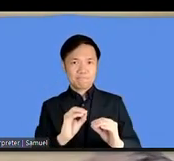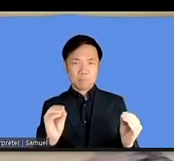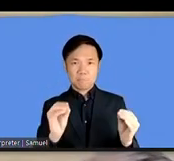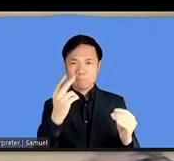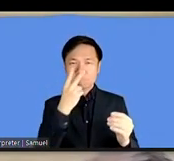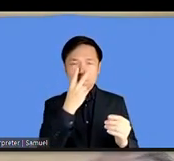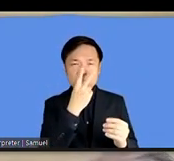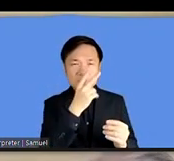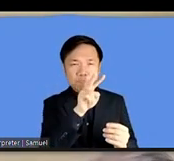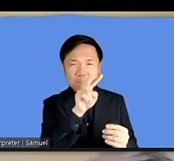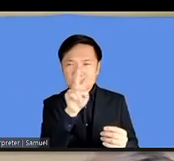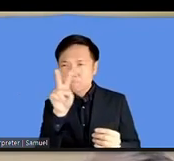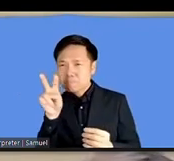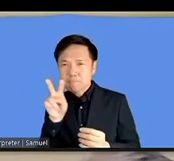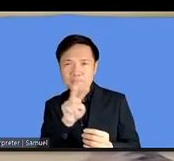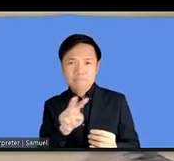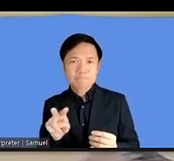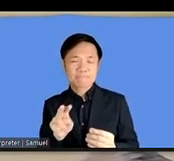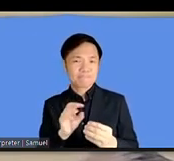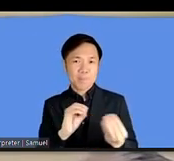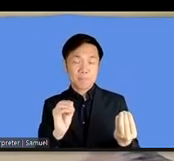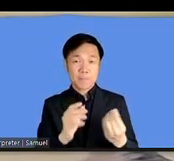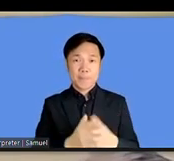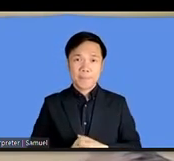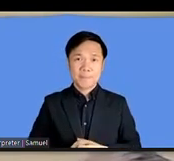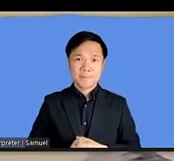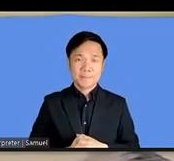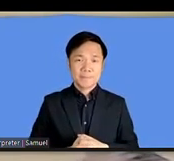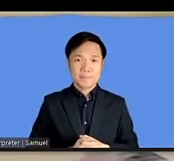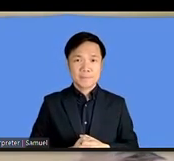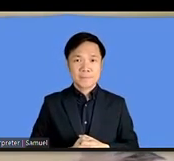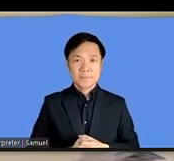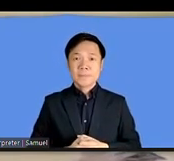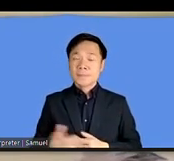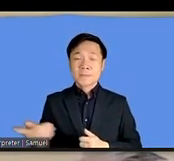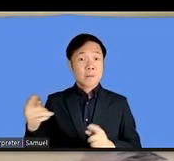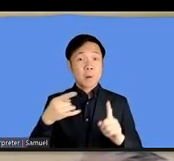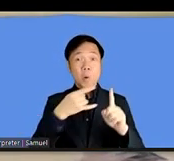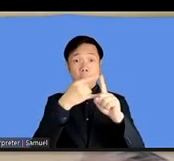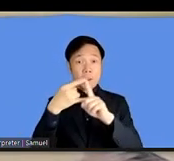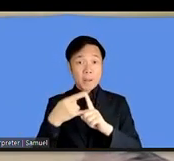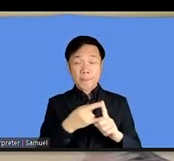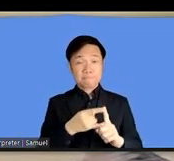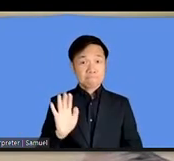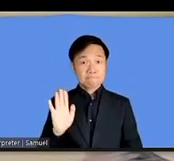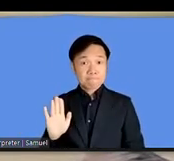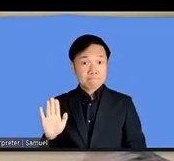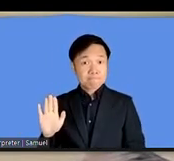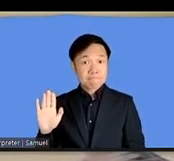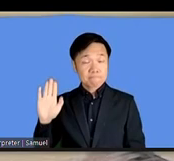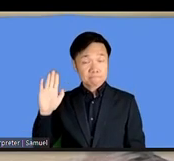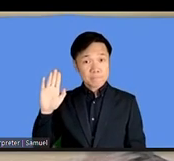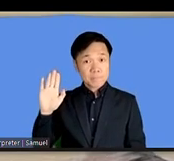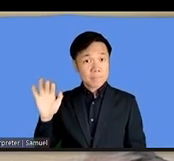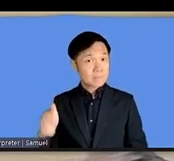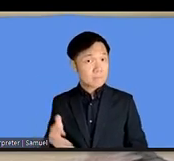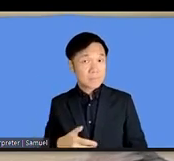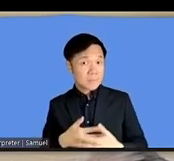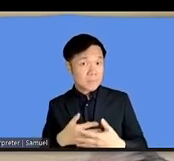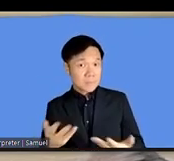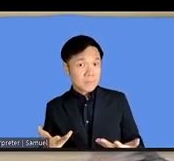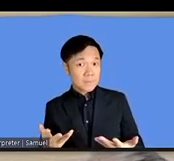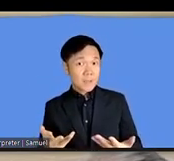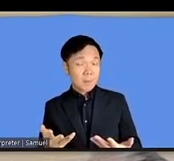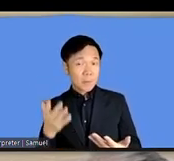uh is there anyone uh in the in the remote space who would want to say or contribute to this discussion that we are having